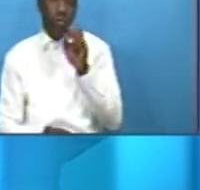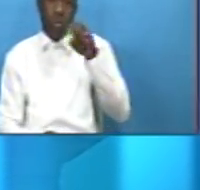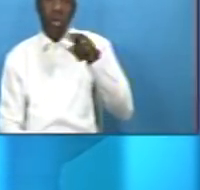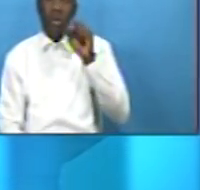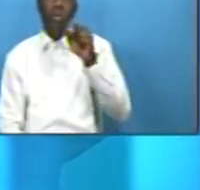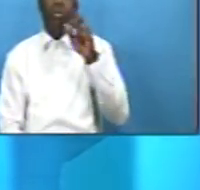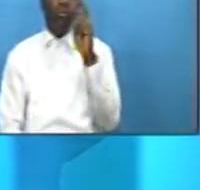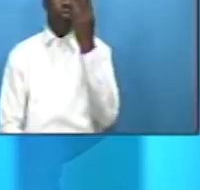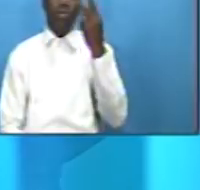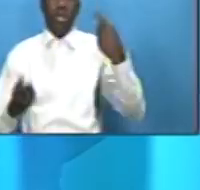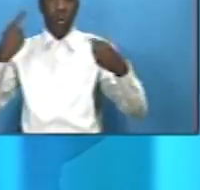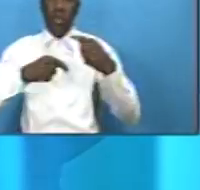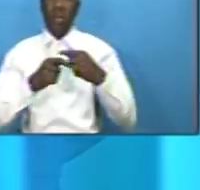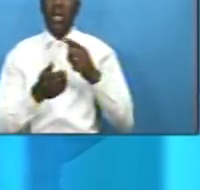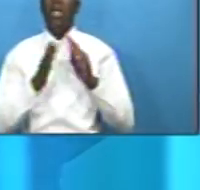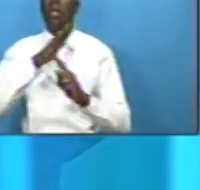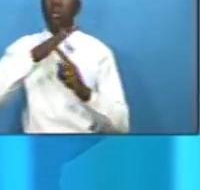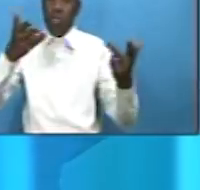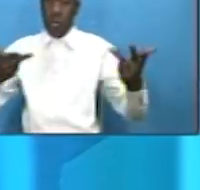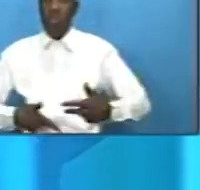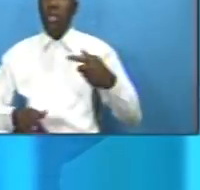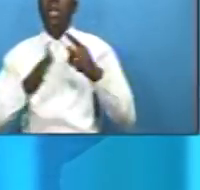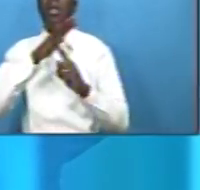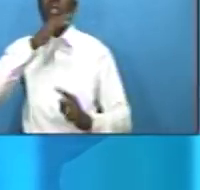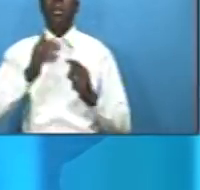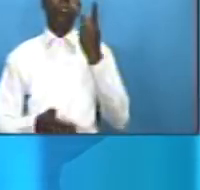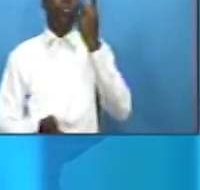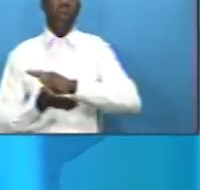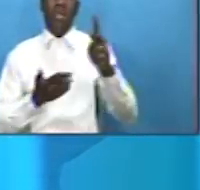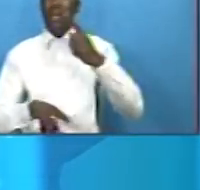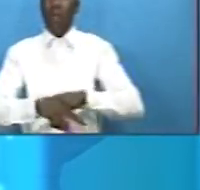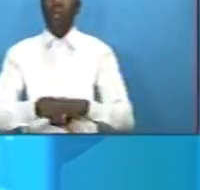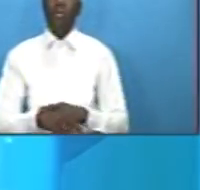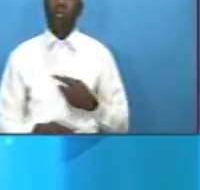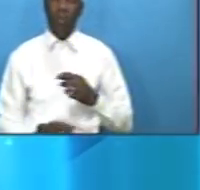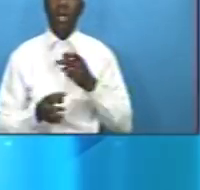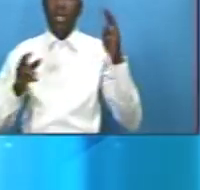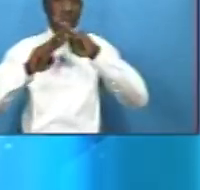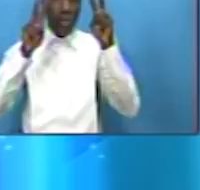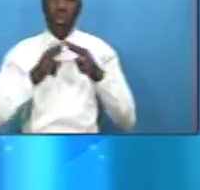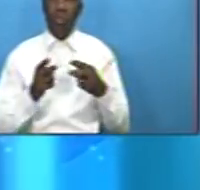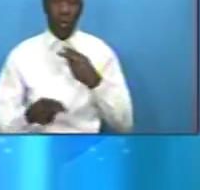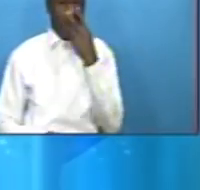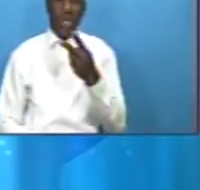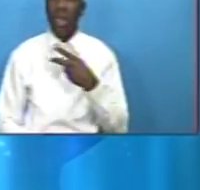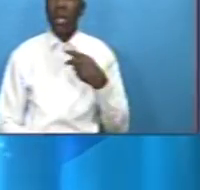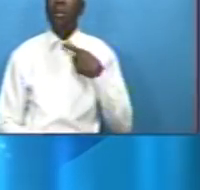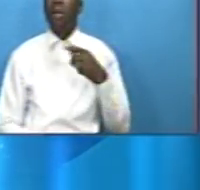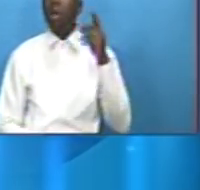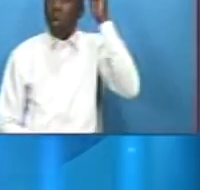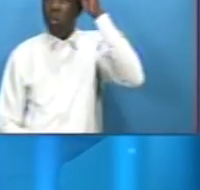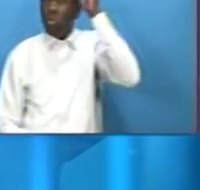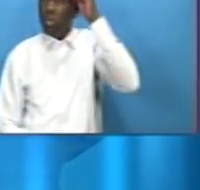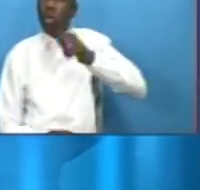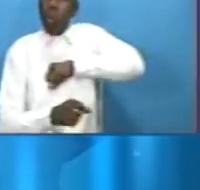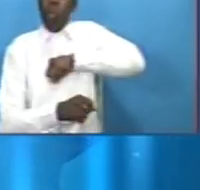and in international news we look at what has been described as the epidemic of political dynasties on the